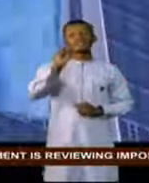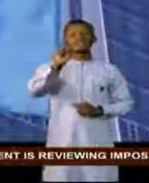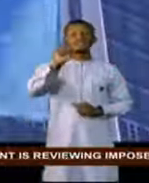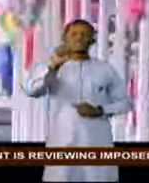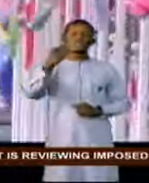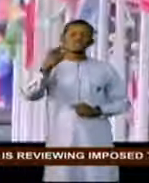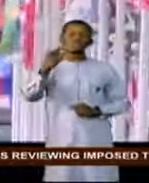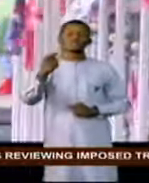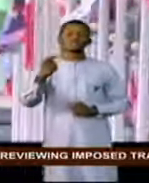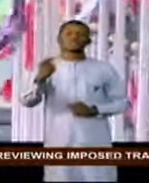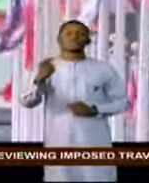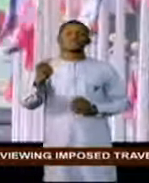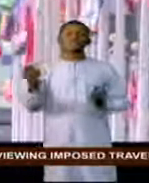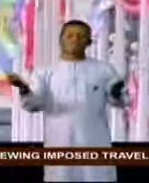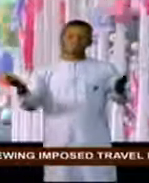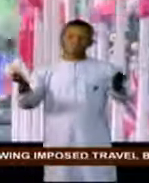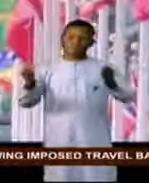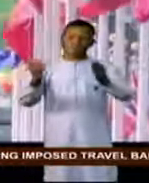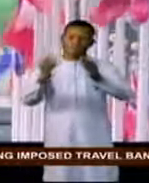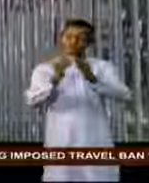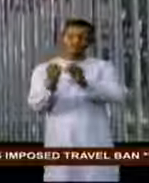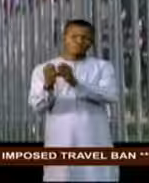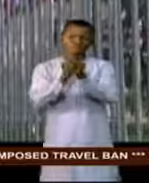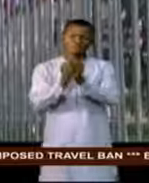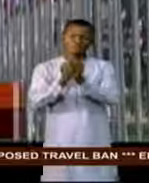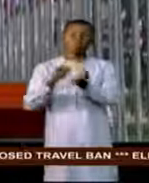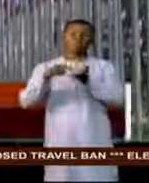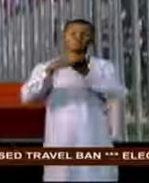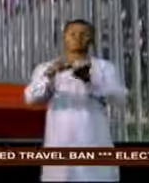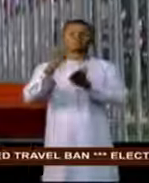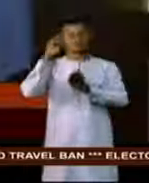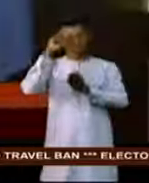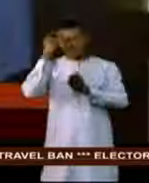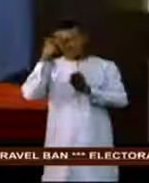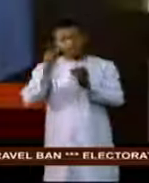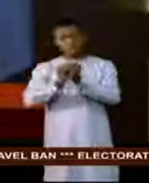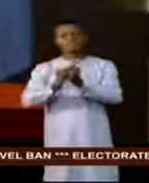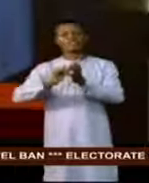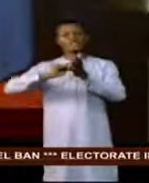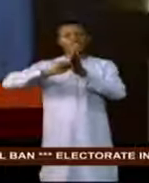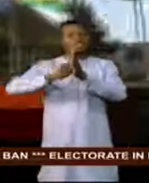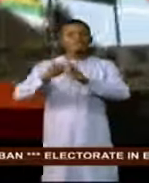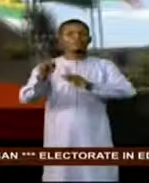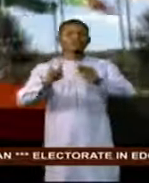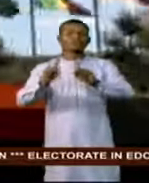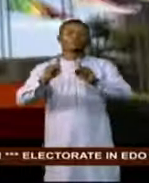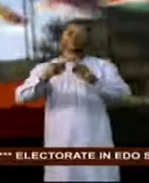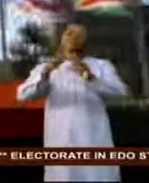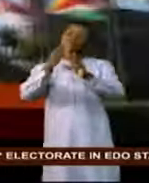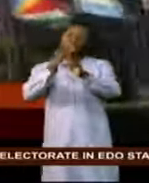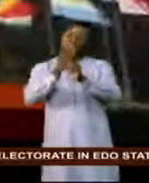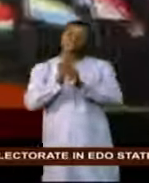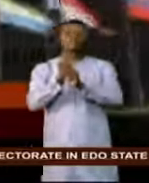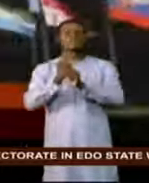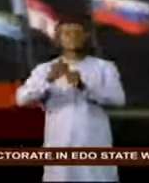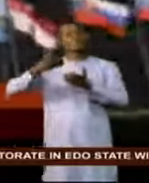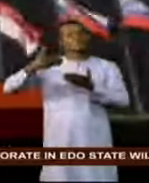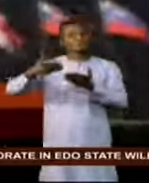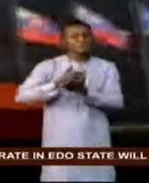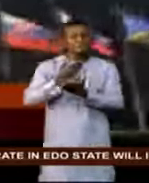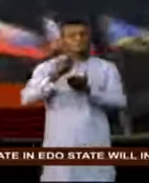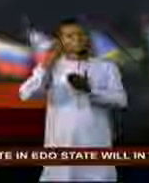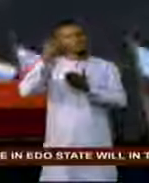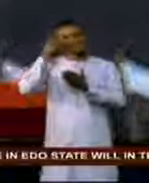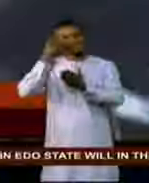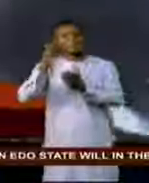brings together representatives of government and other critical stakeholders with a view to generating a renewed sense of urgency,